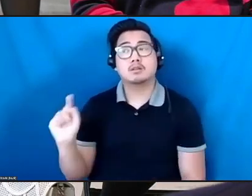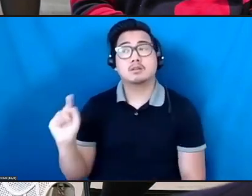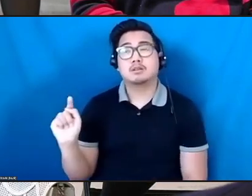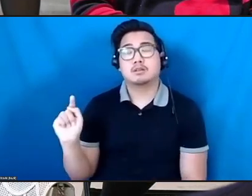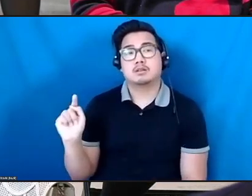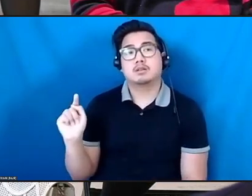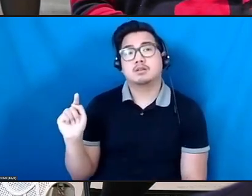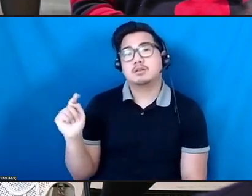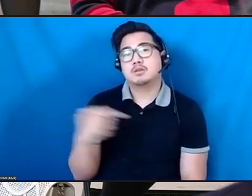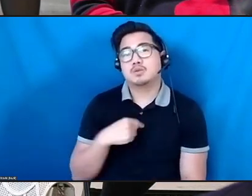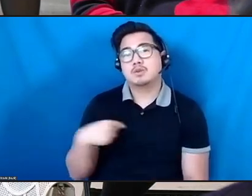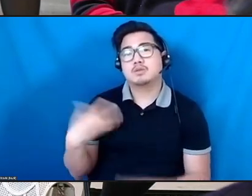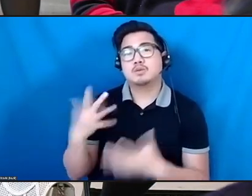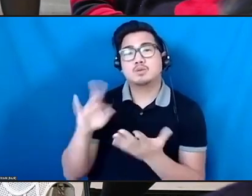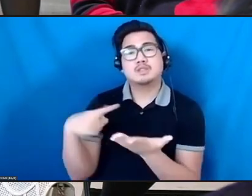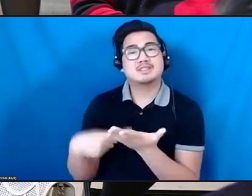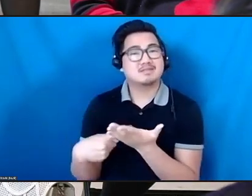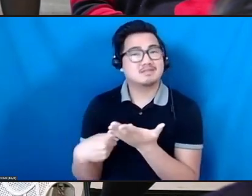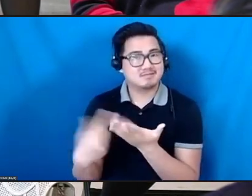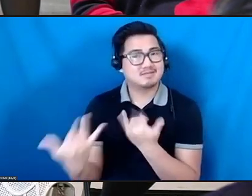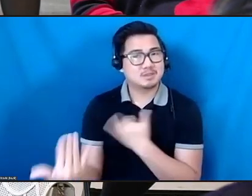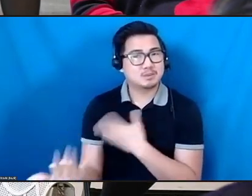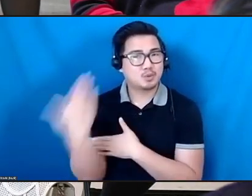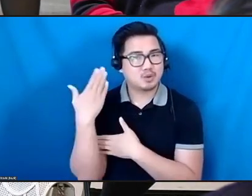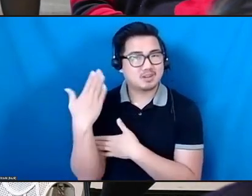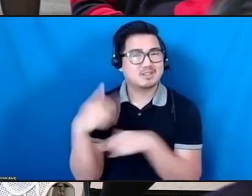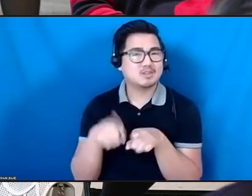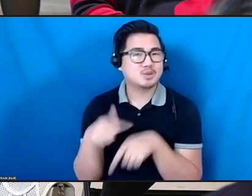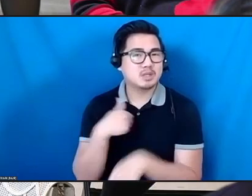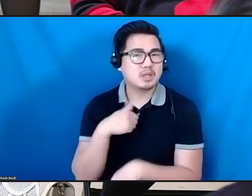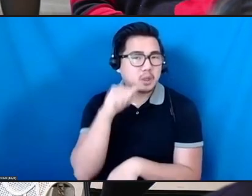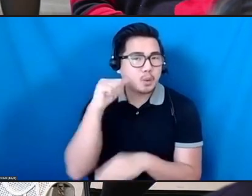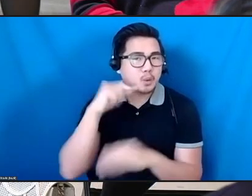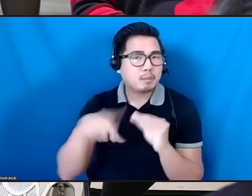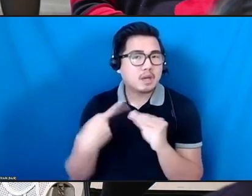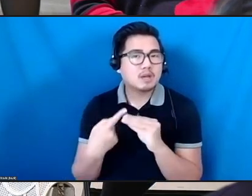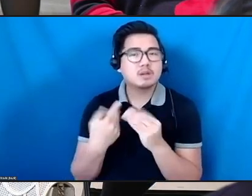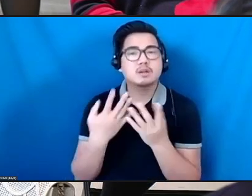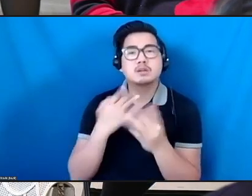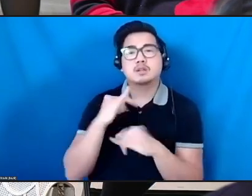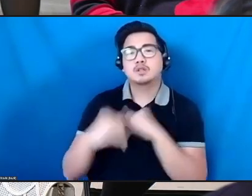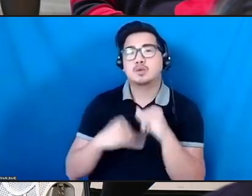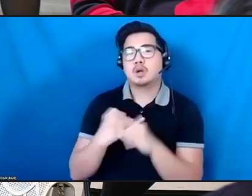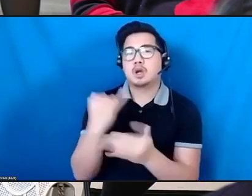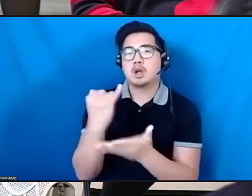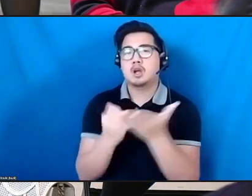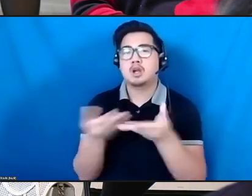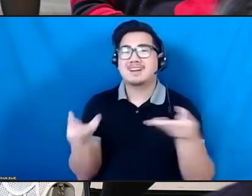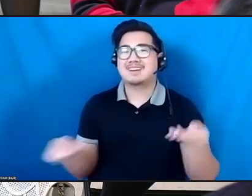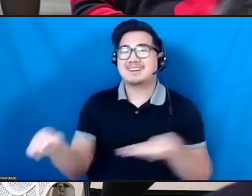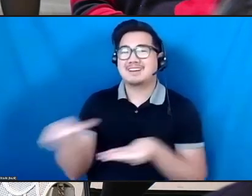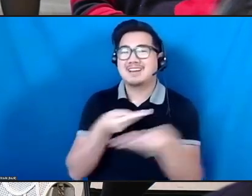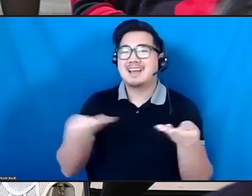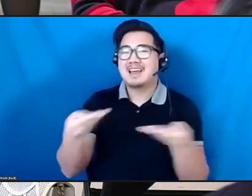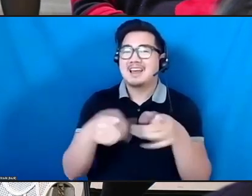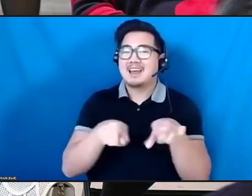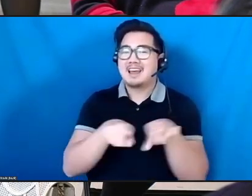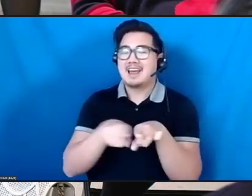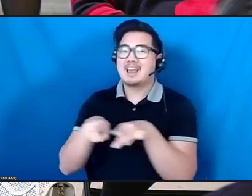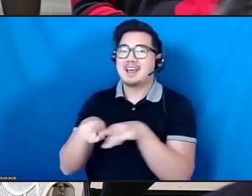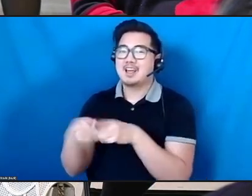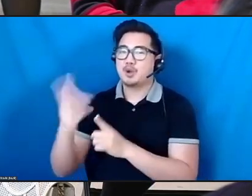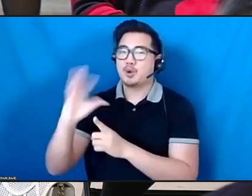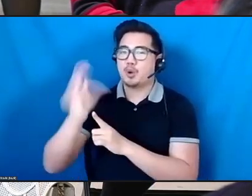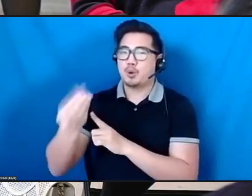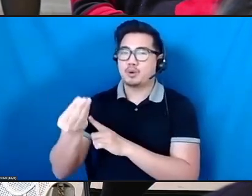earlier this morning and yesterday a lot about international arts exchange as an act of cultural diplomacy. And